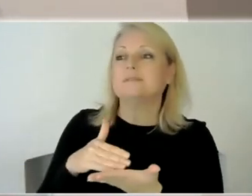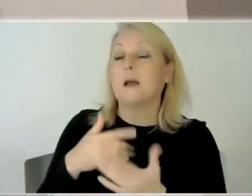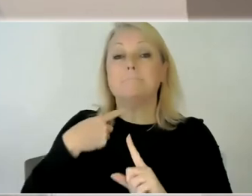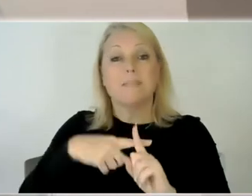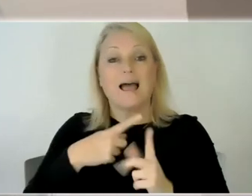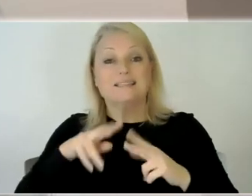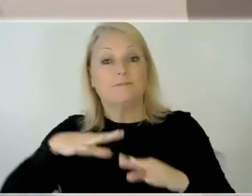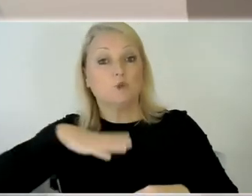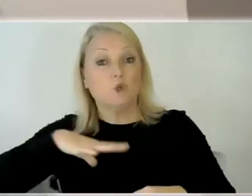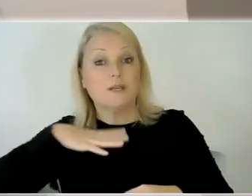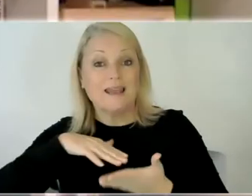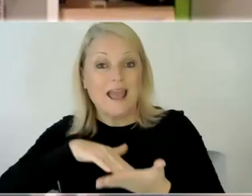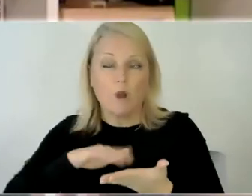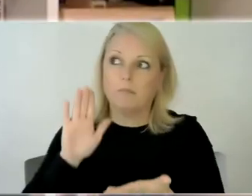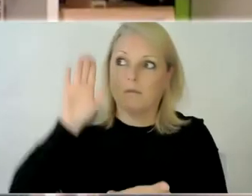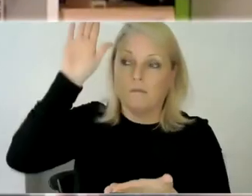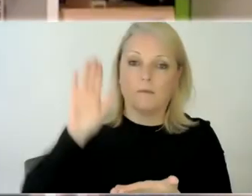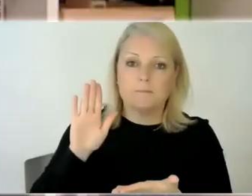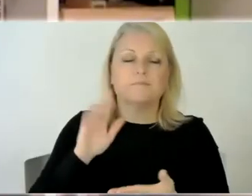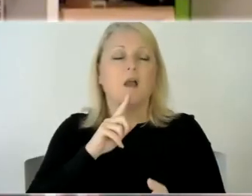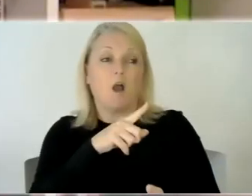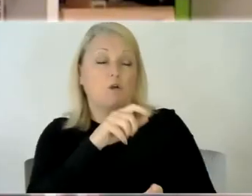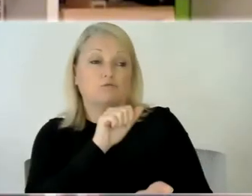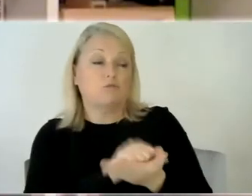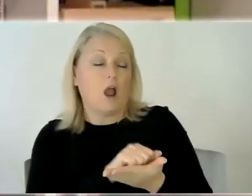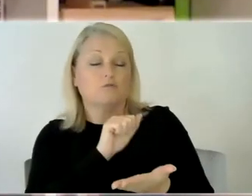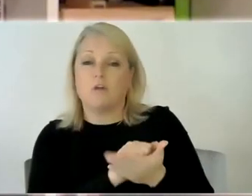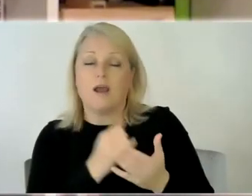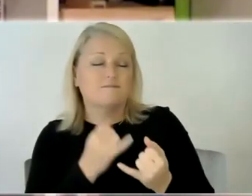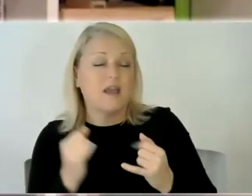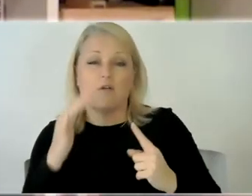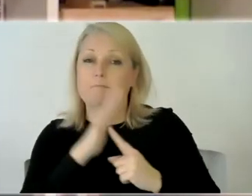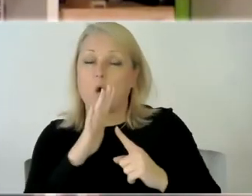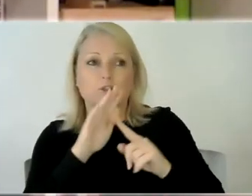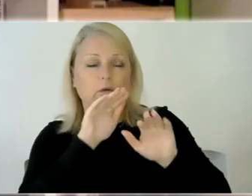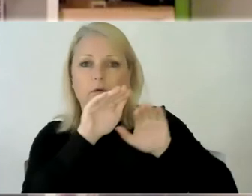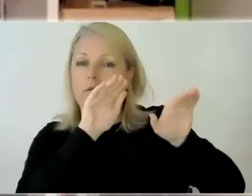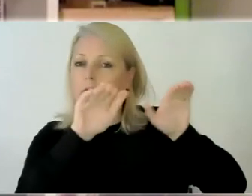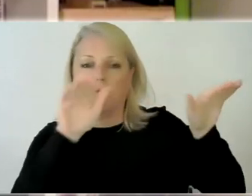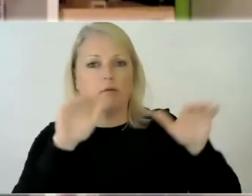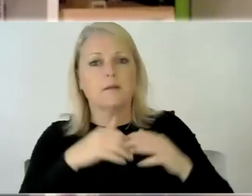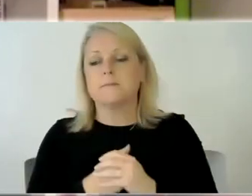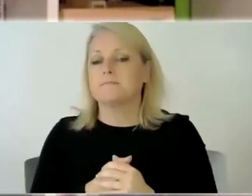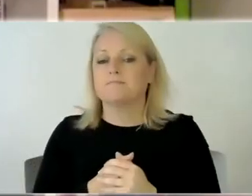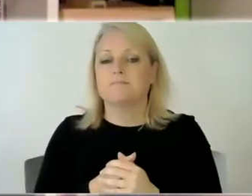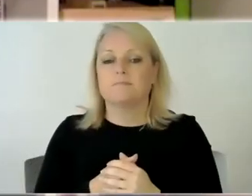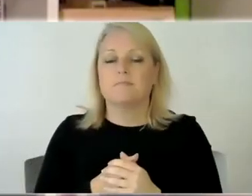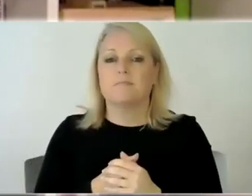it um is also so important it's so important you know i hear it all the time from people who